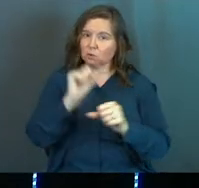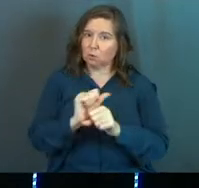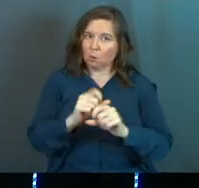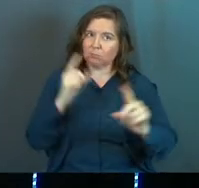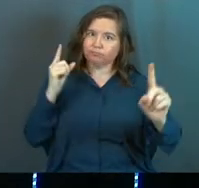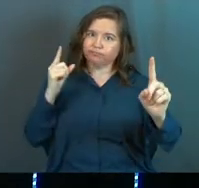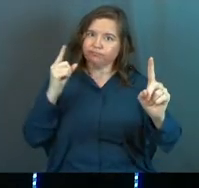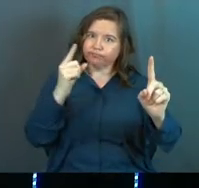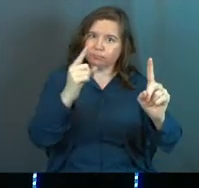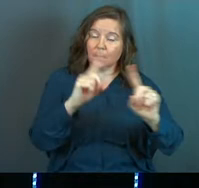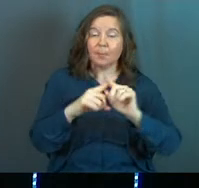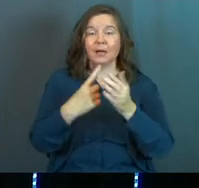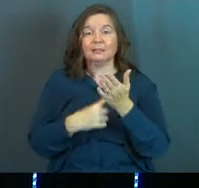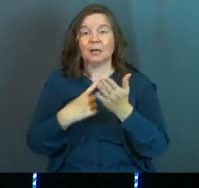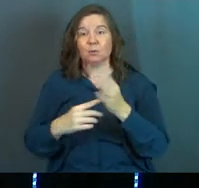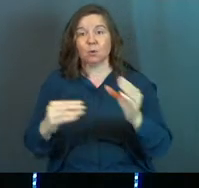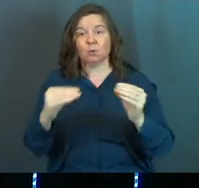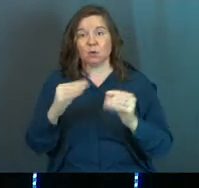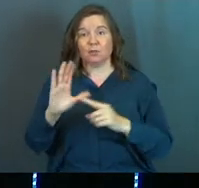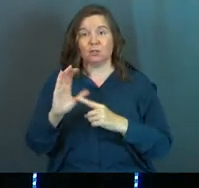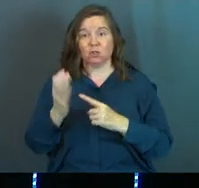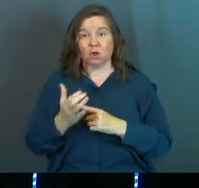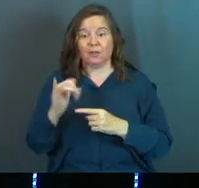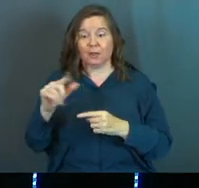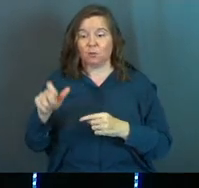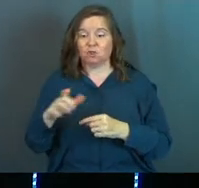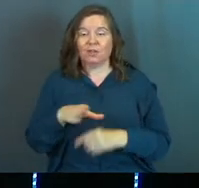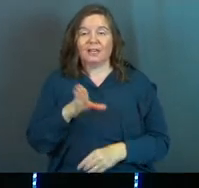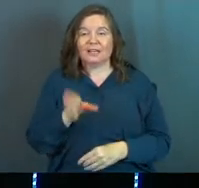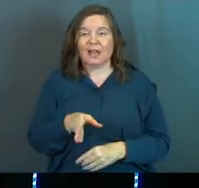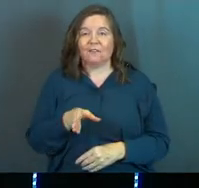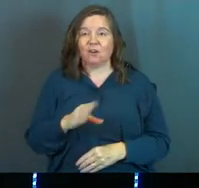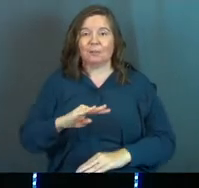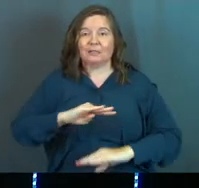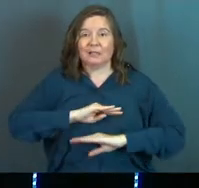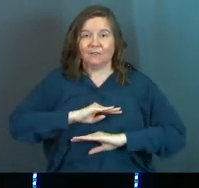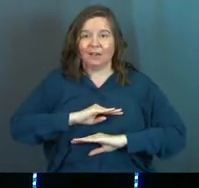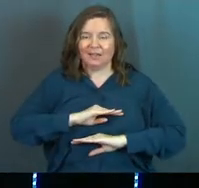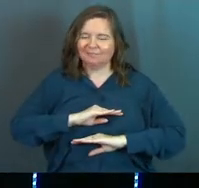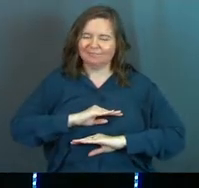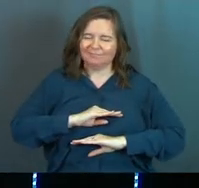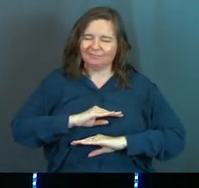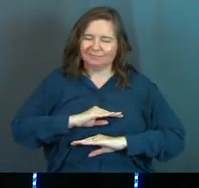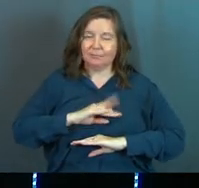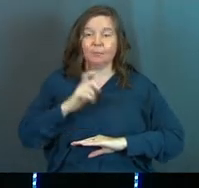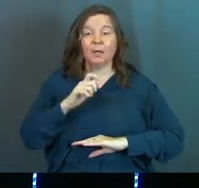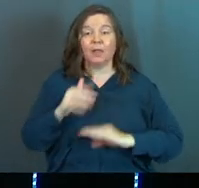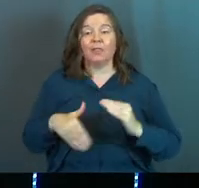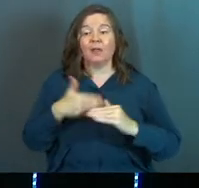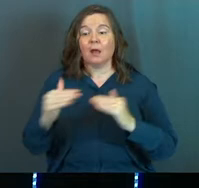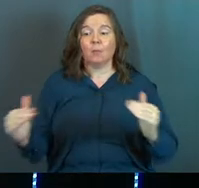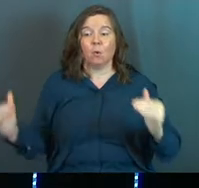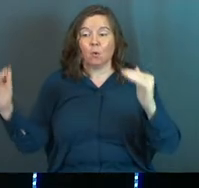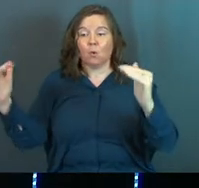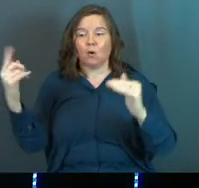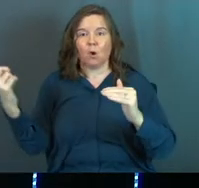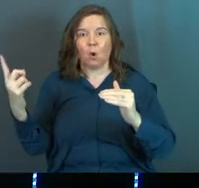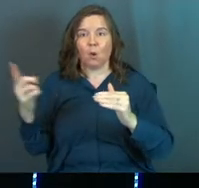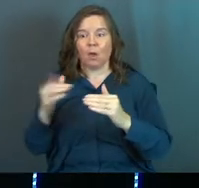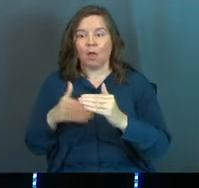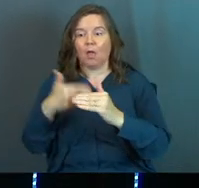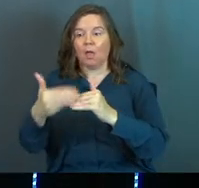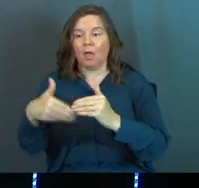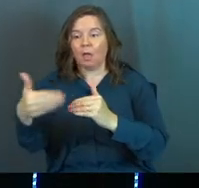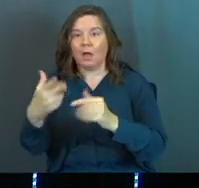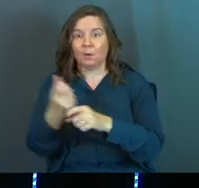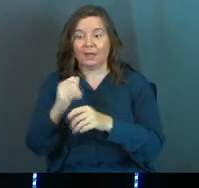goals. But sometimes we're taught in this culture that we should never ever be satisfied because the next promotion is always around